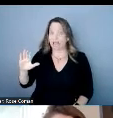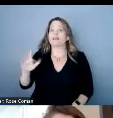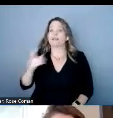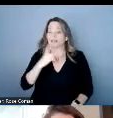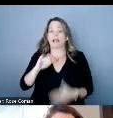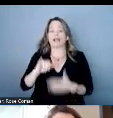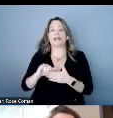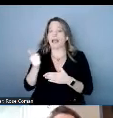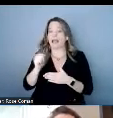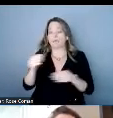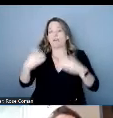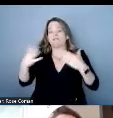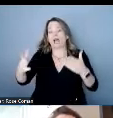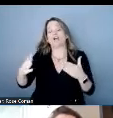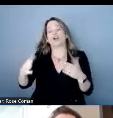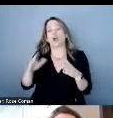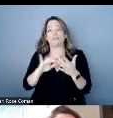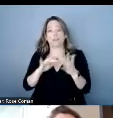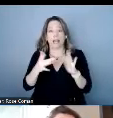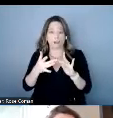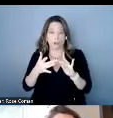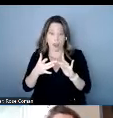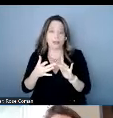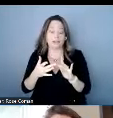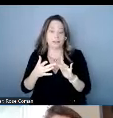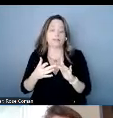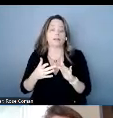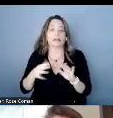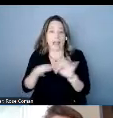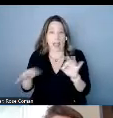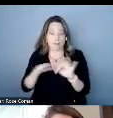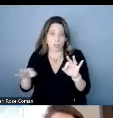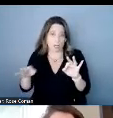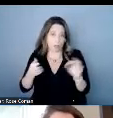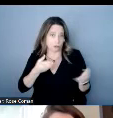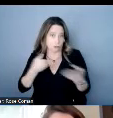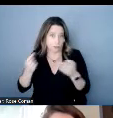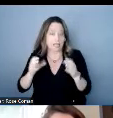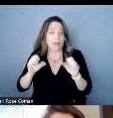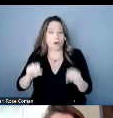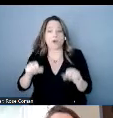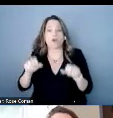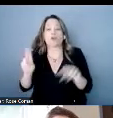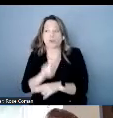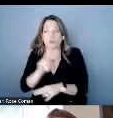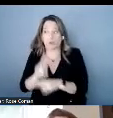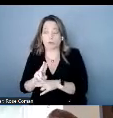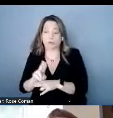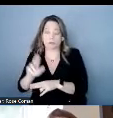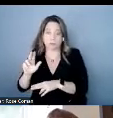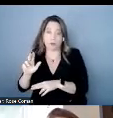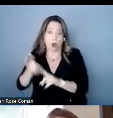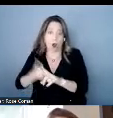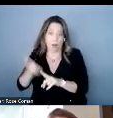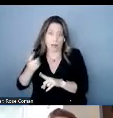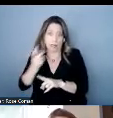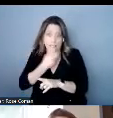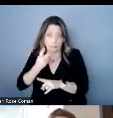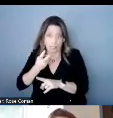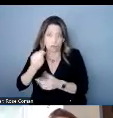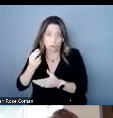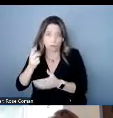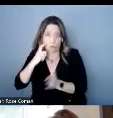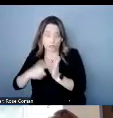telephone service could now use automatic speech recognition to provide captions after going through a certification